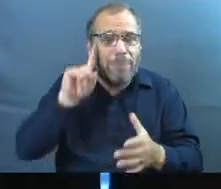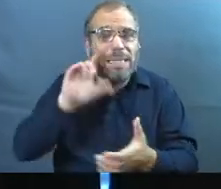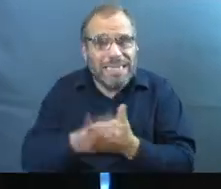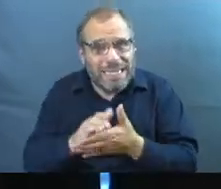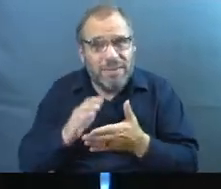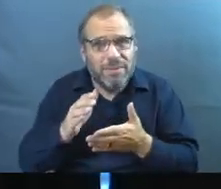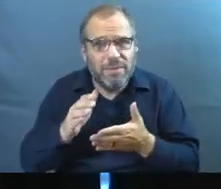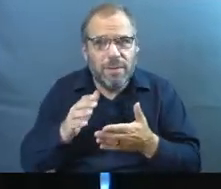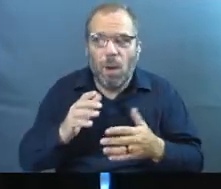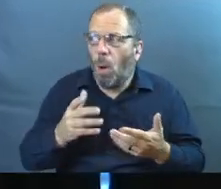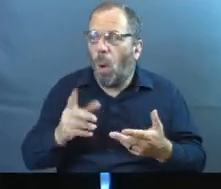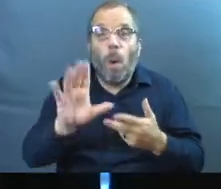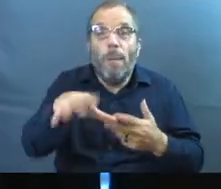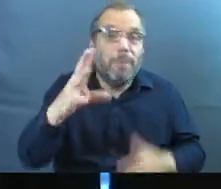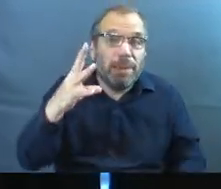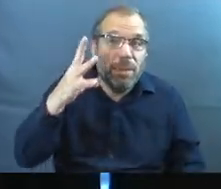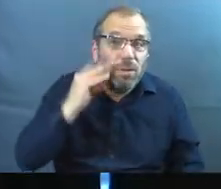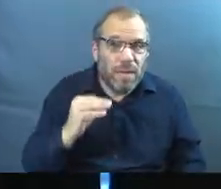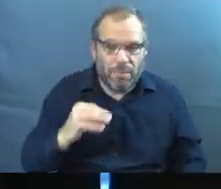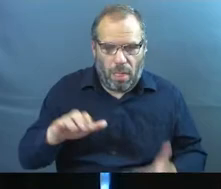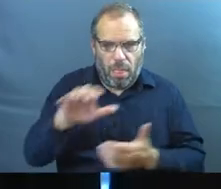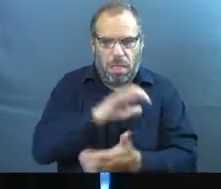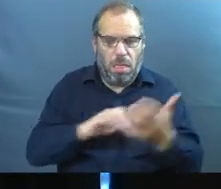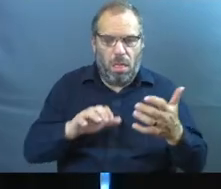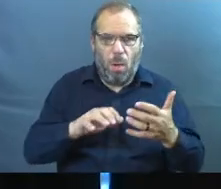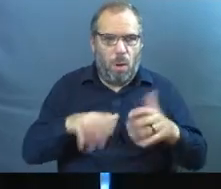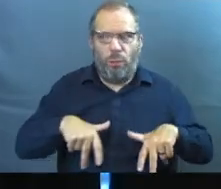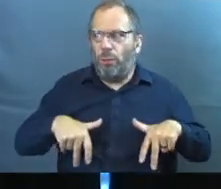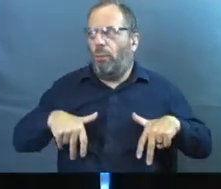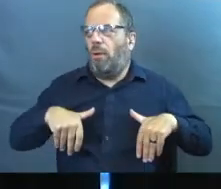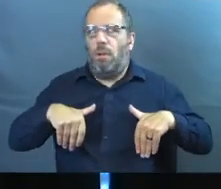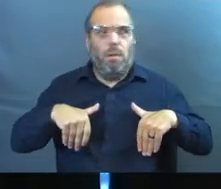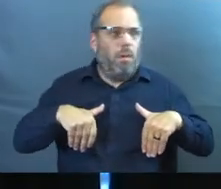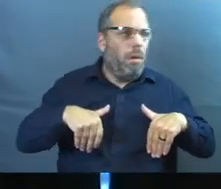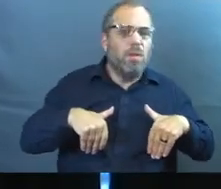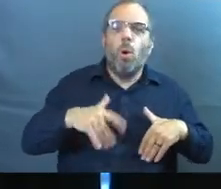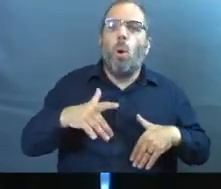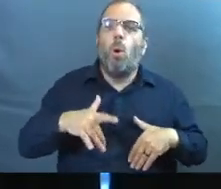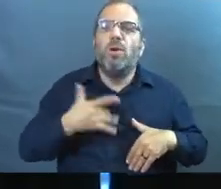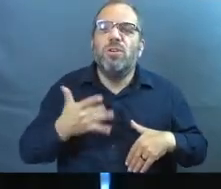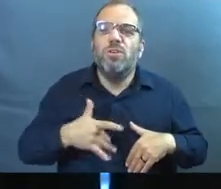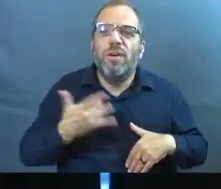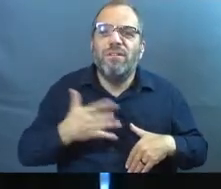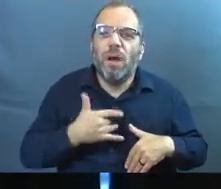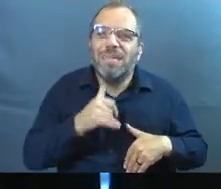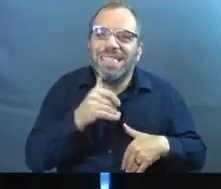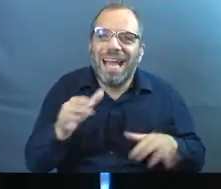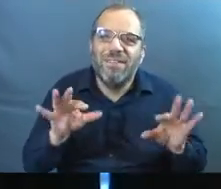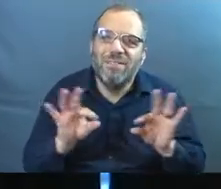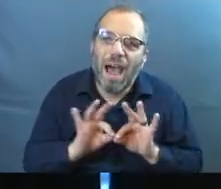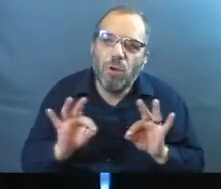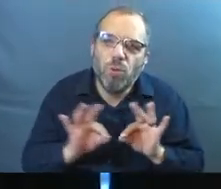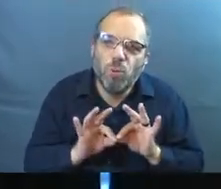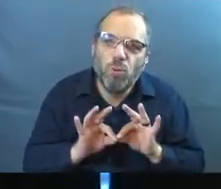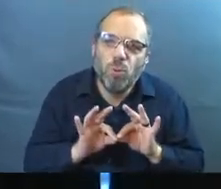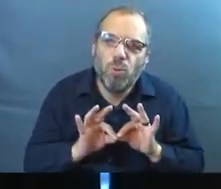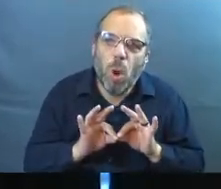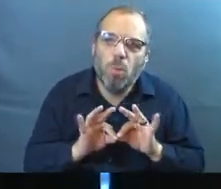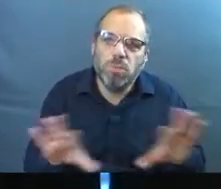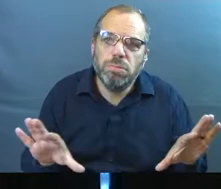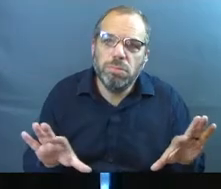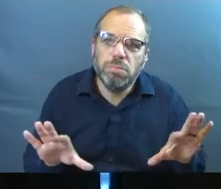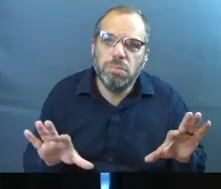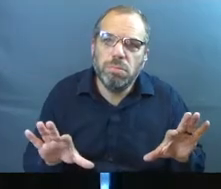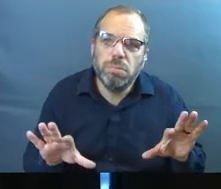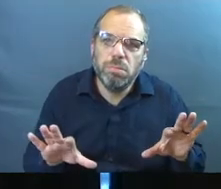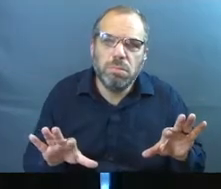to. Maybe you've been left just confused or lost, or maybe you've just been left feeling unvalued. That